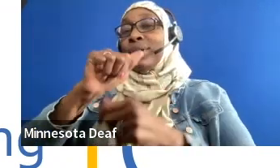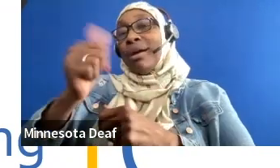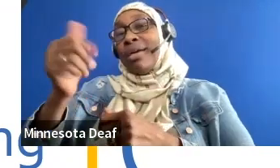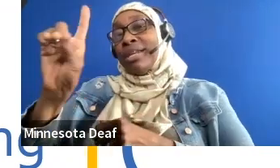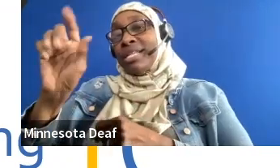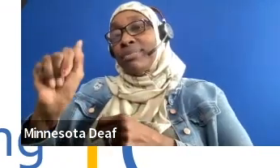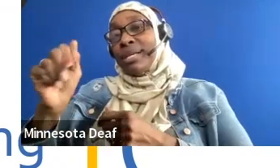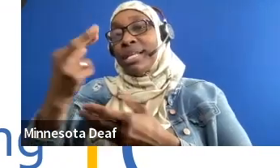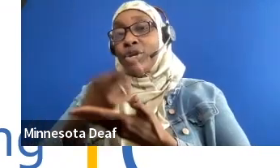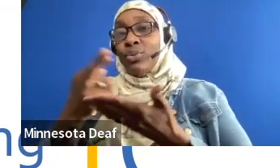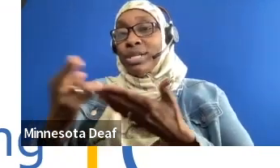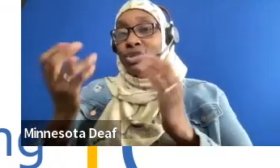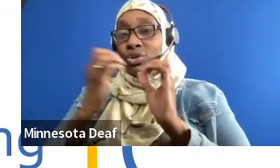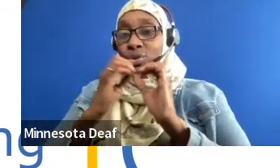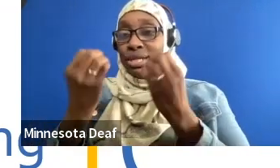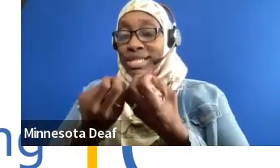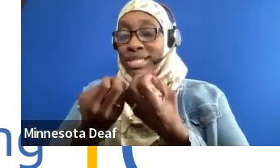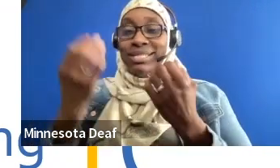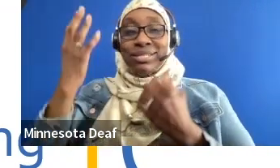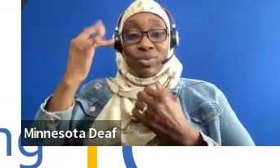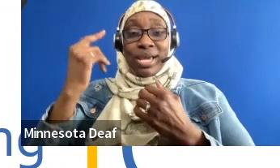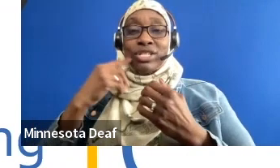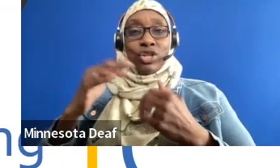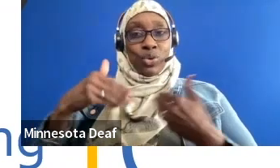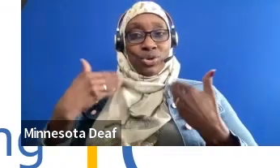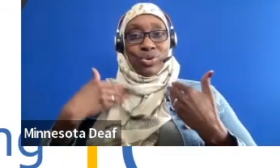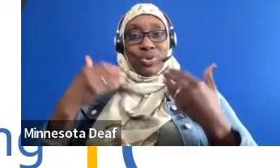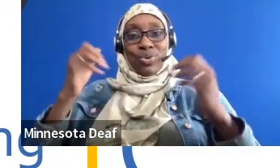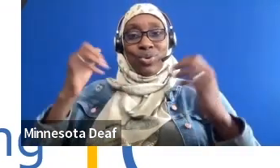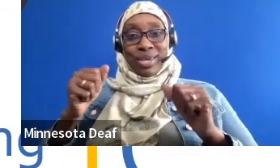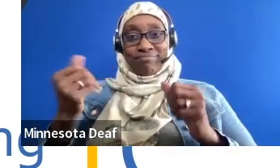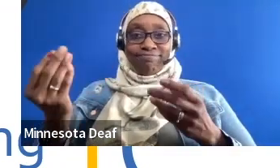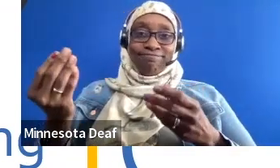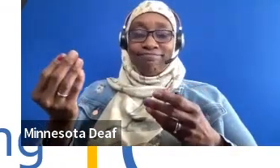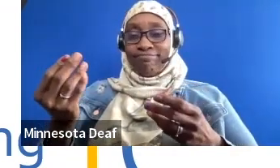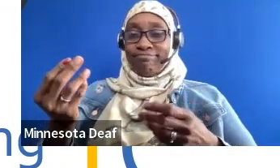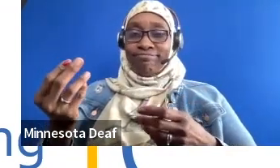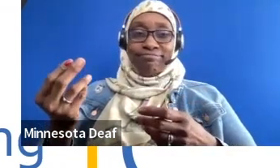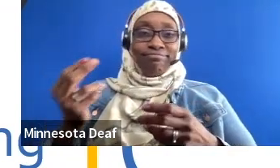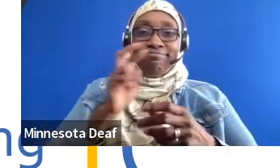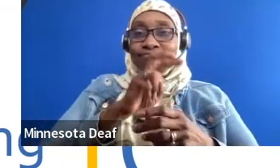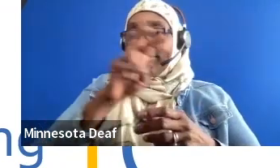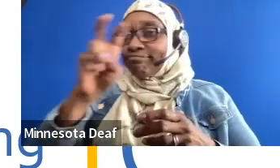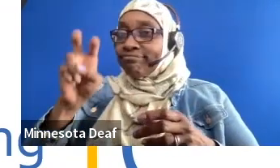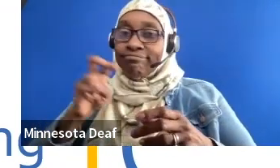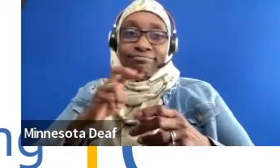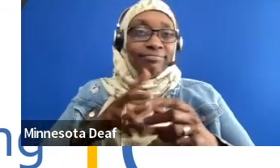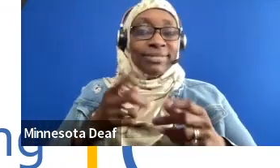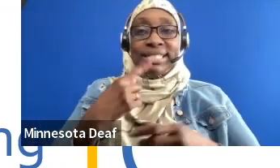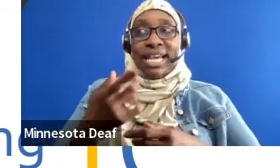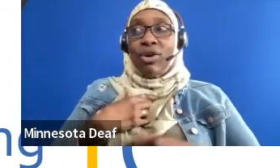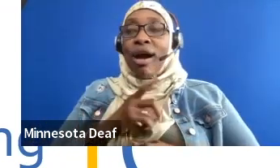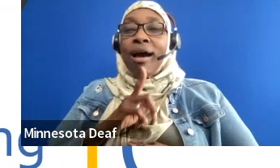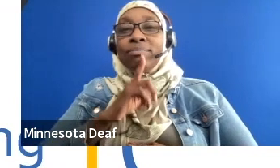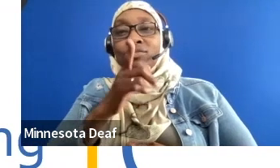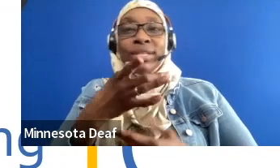So, you used to be kind of like, you know, virtually go around and be like, oh, like, I'm really interested in having a job coach that can really help me, you